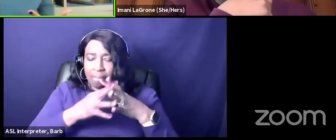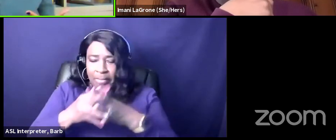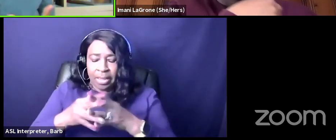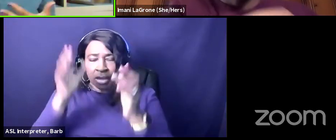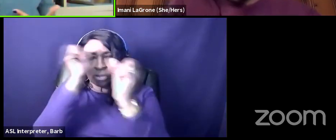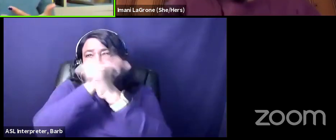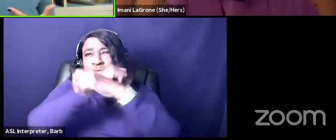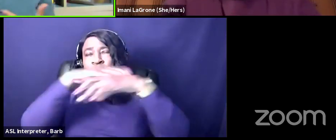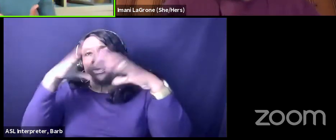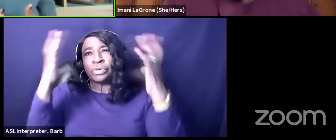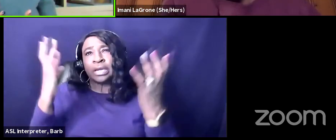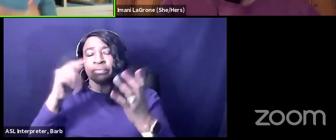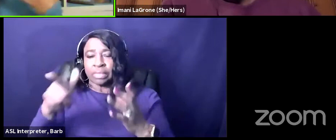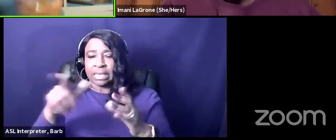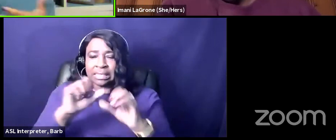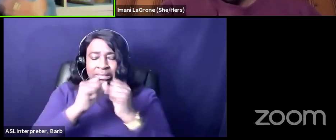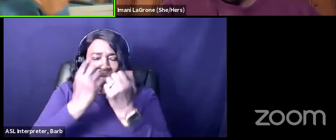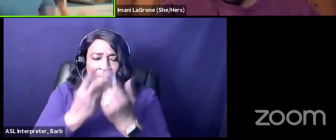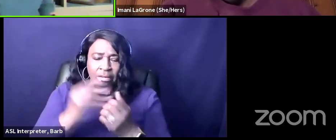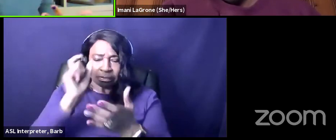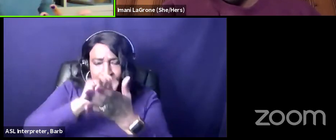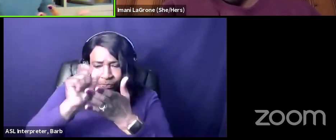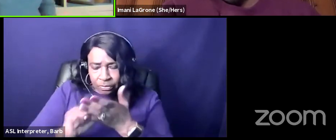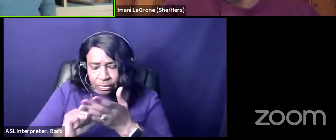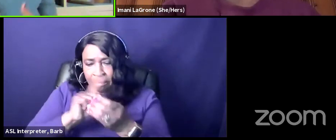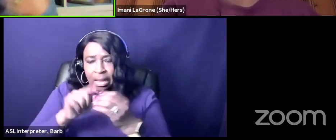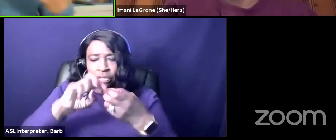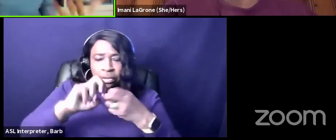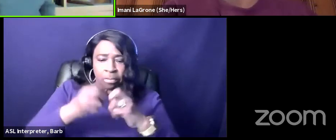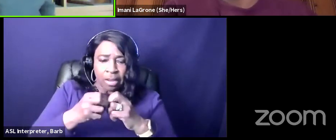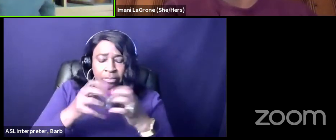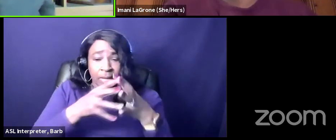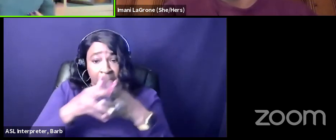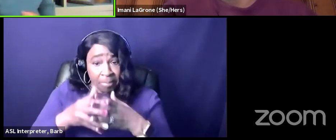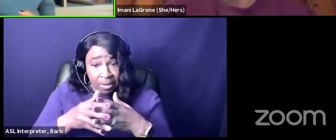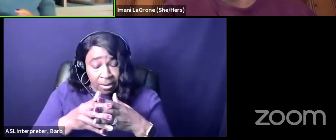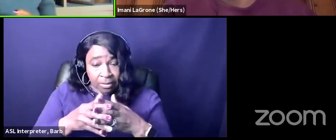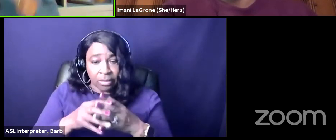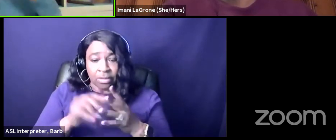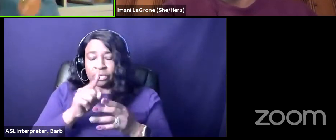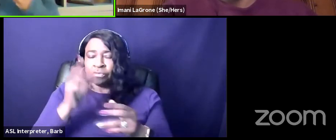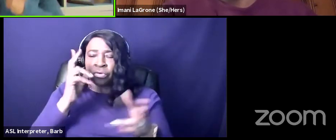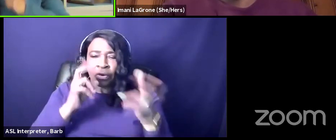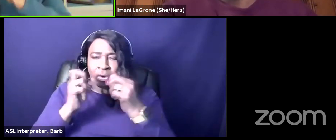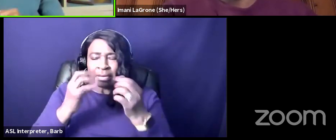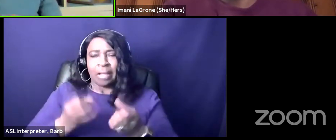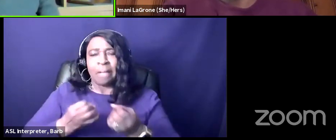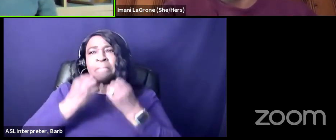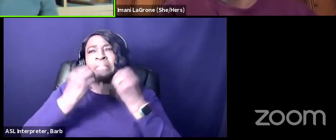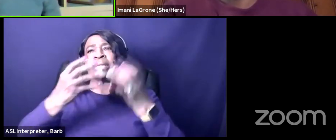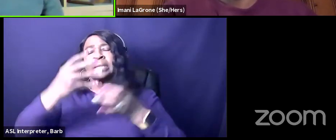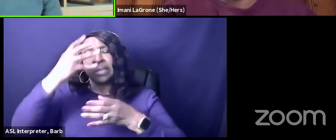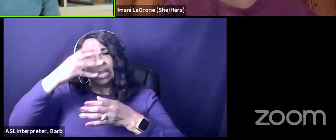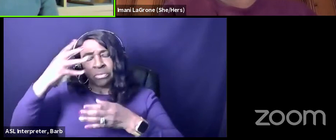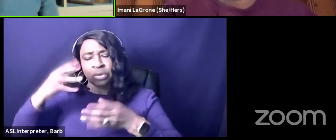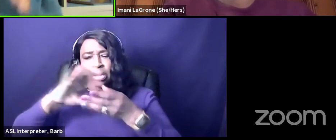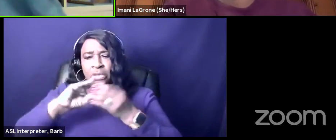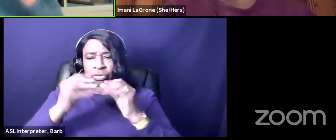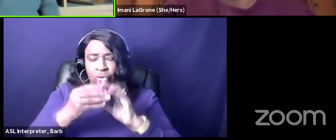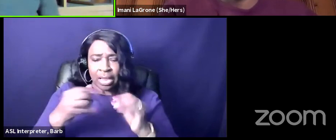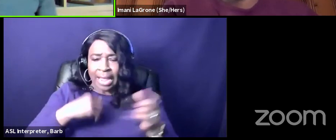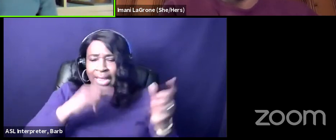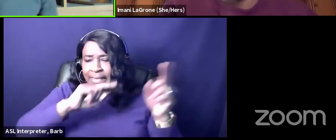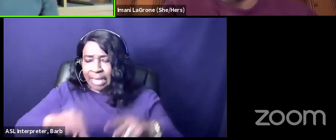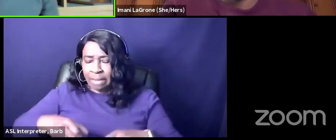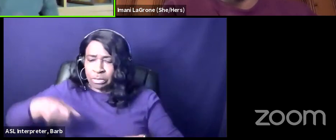lots of sociologists who have written about you know the promise of america so you've heard lots of immigrant stories i came here with a suitcase and 20 bill